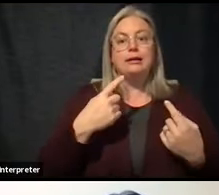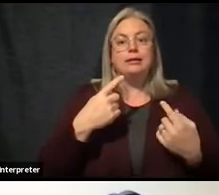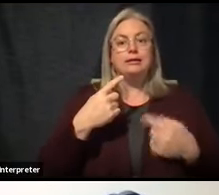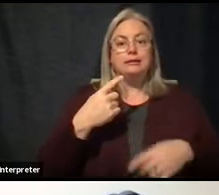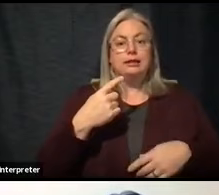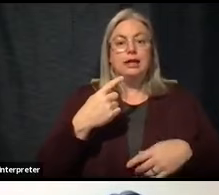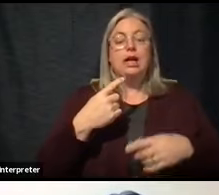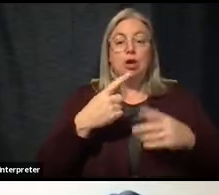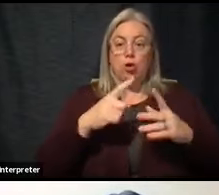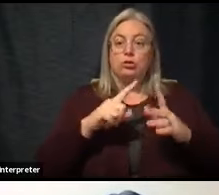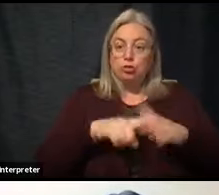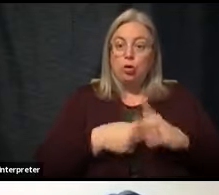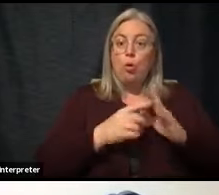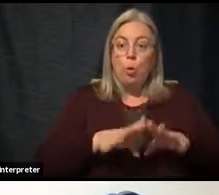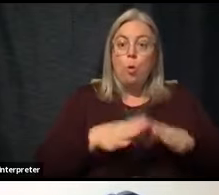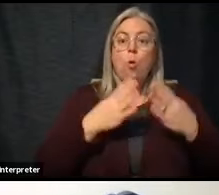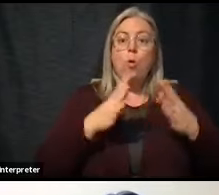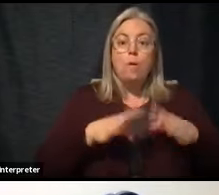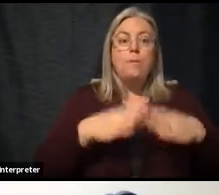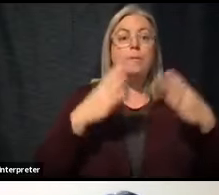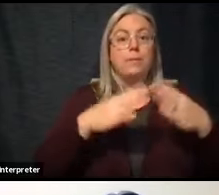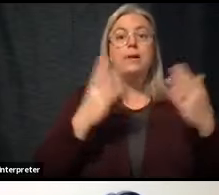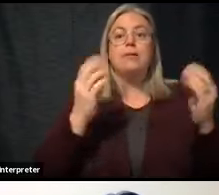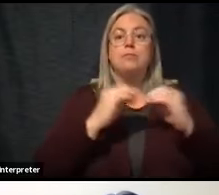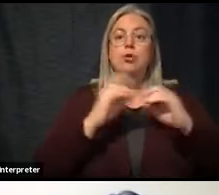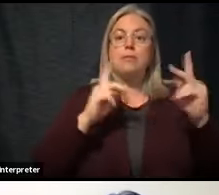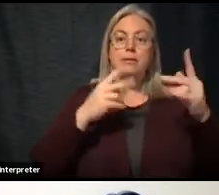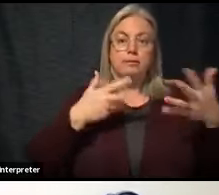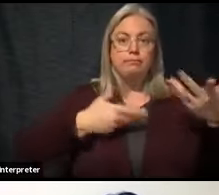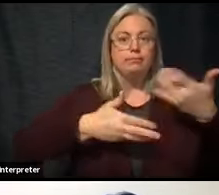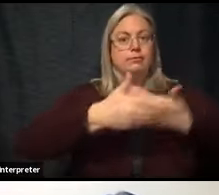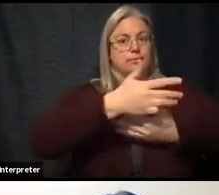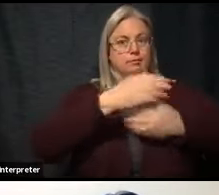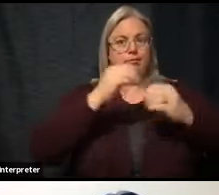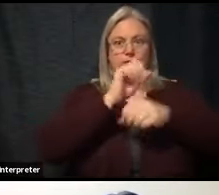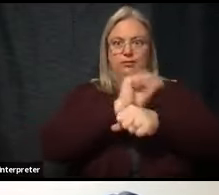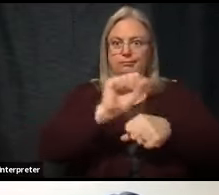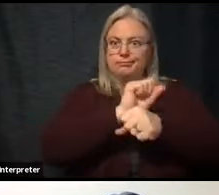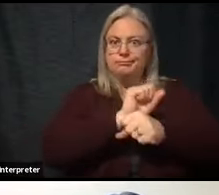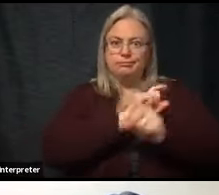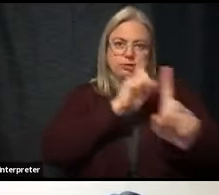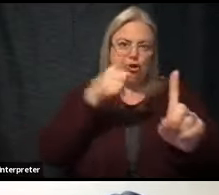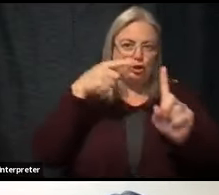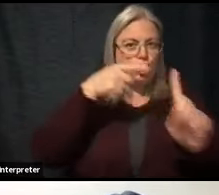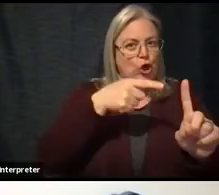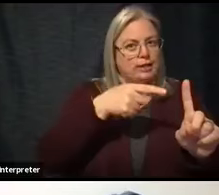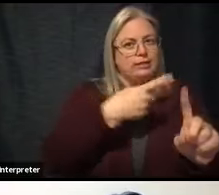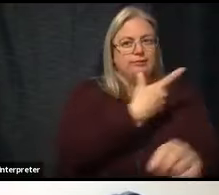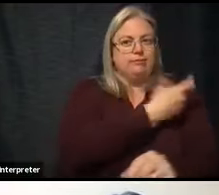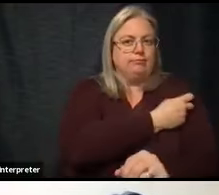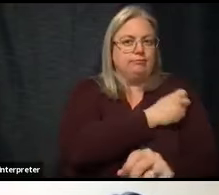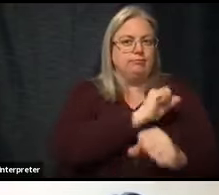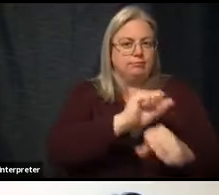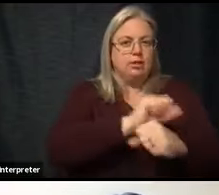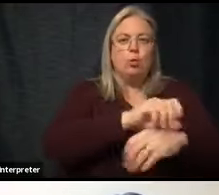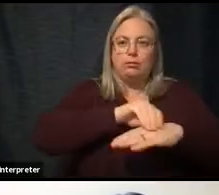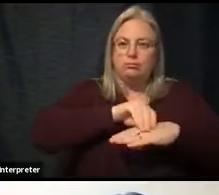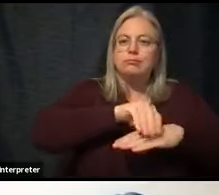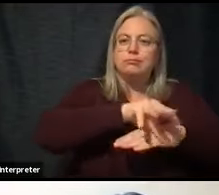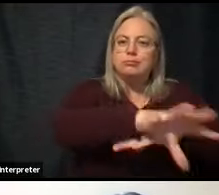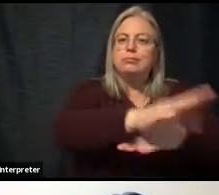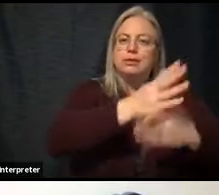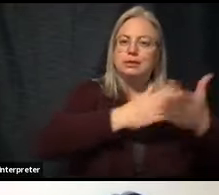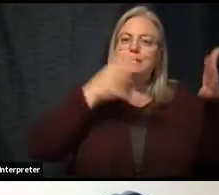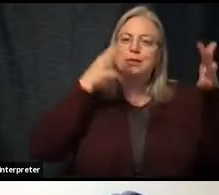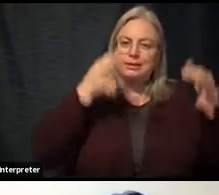things back? You can start to see some of our efforts targeted vaccination effort. Begin to influence some of the decisions,